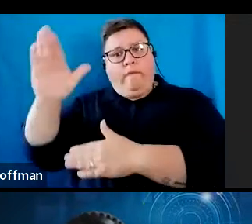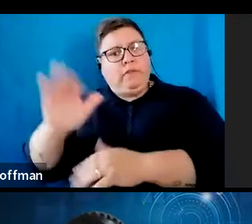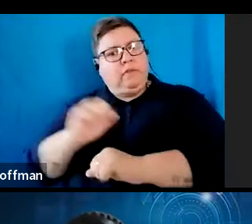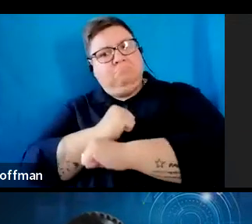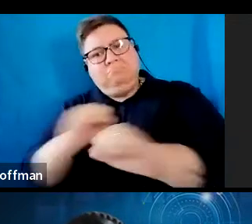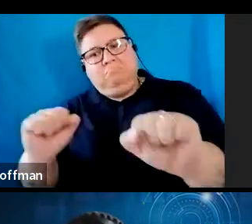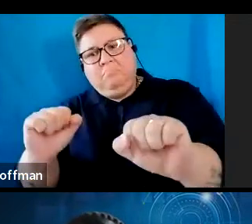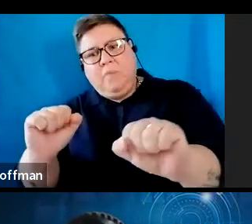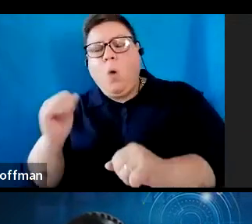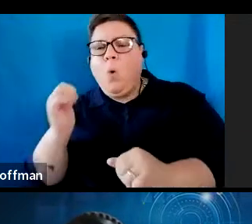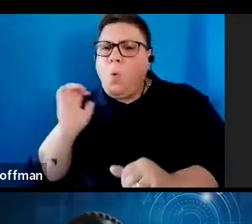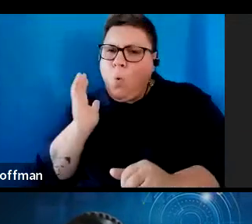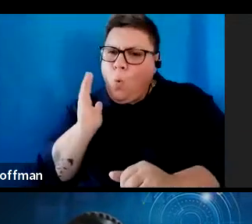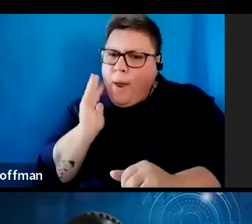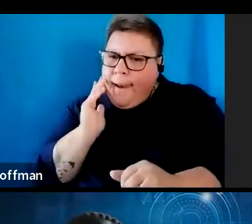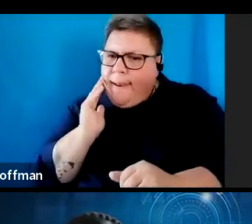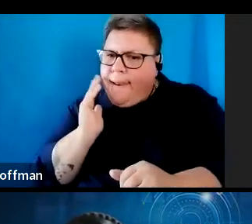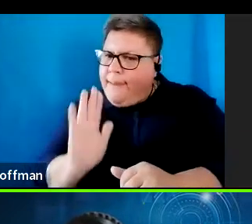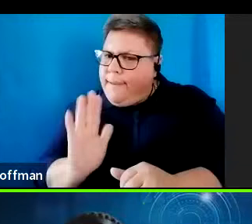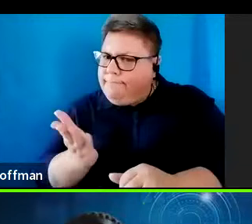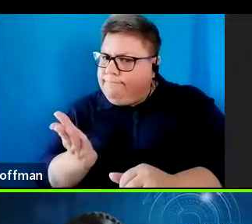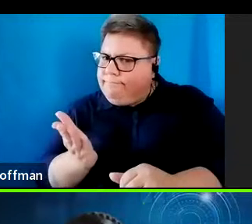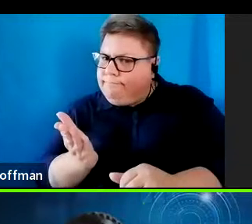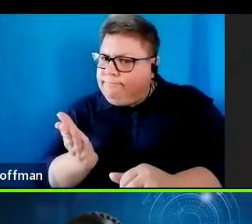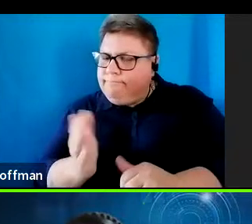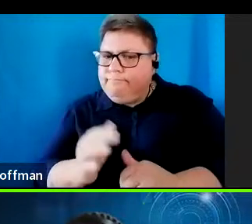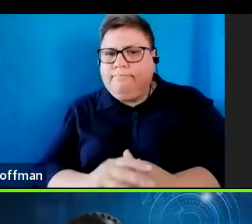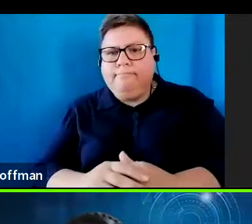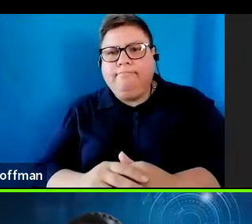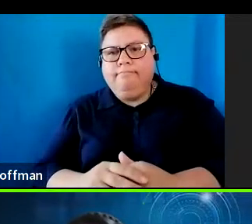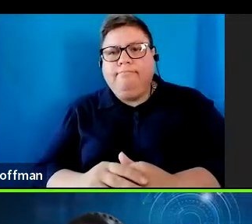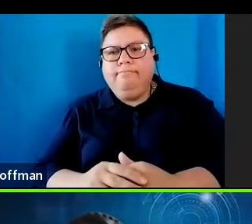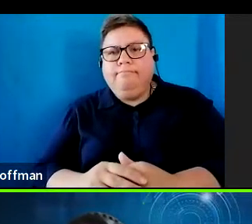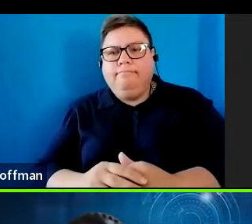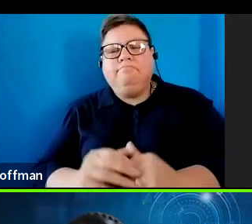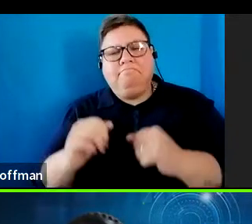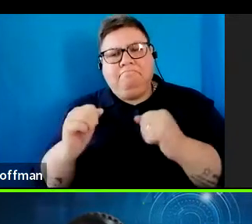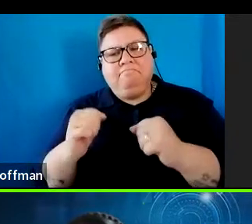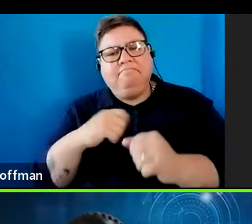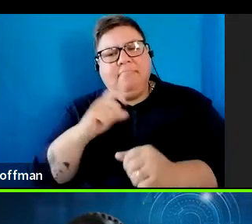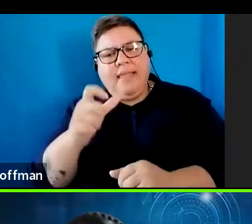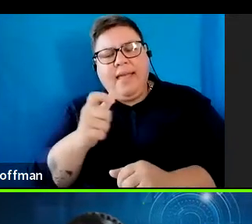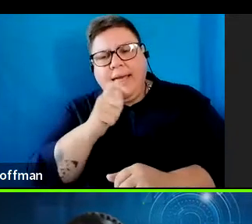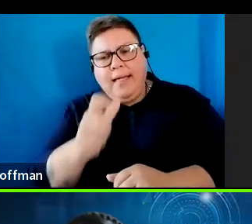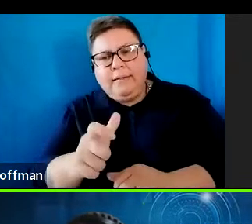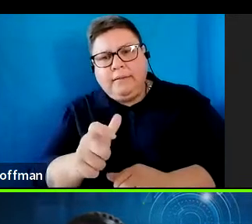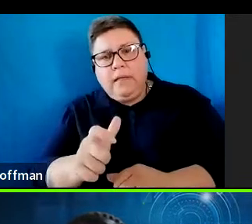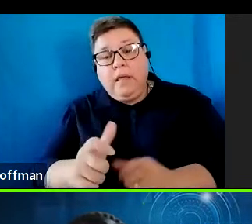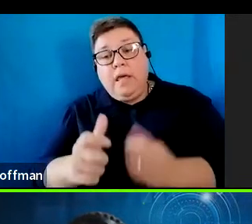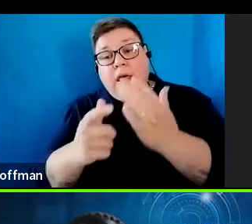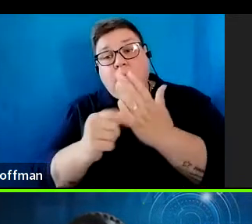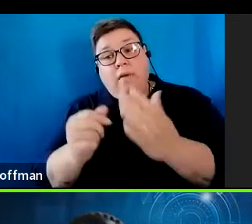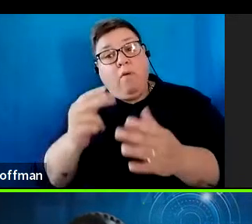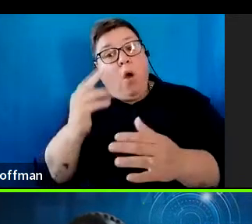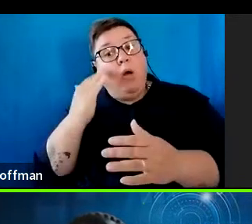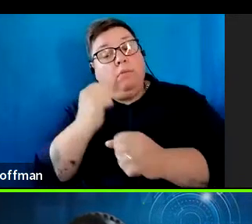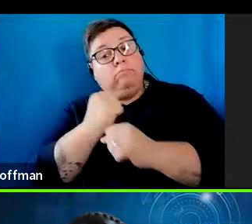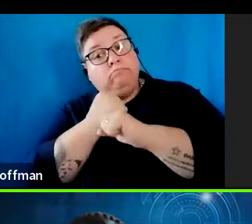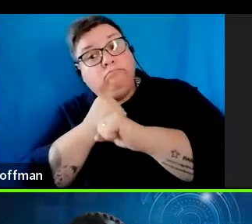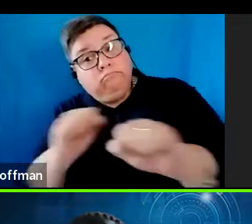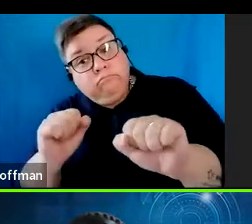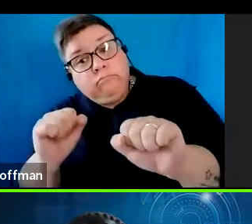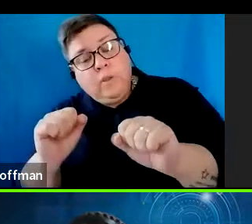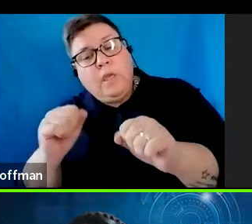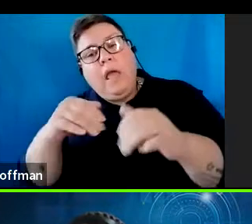answer that one, Vaneshni? Thank you, Nwabeswa. I can answer that question. A tax directive would be declined under the